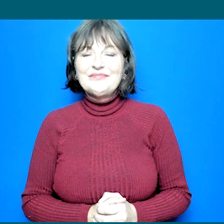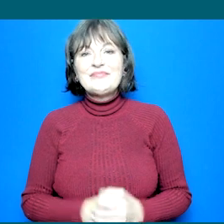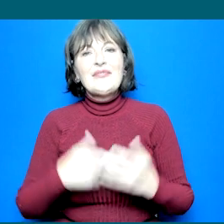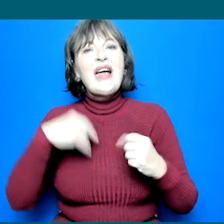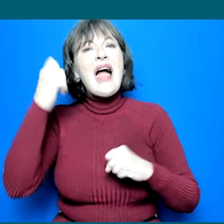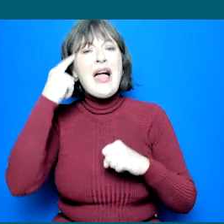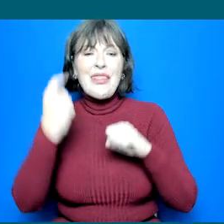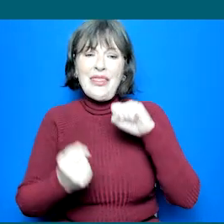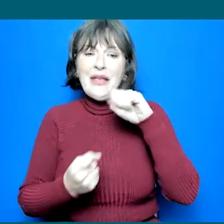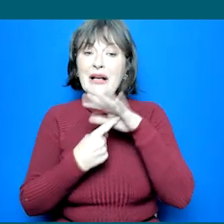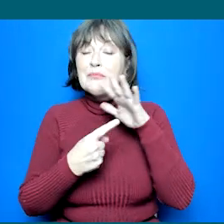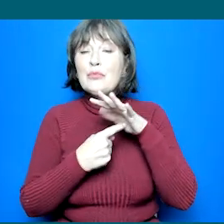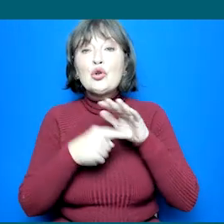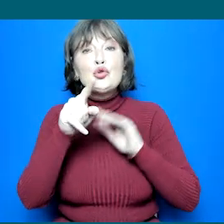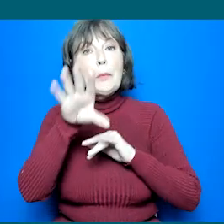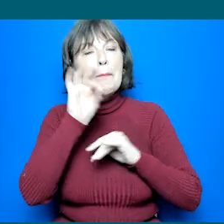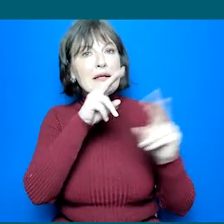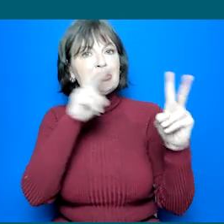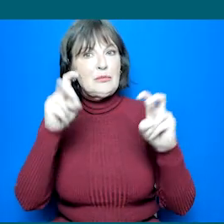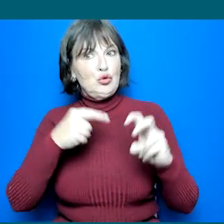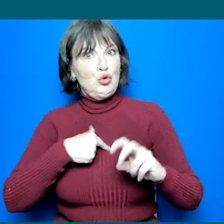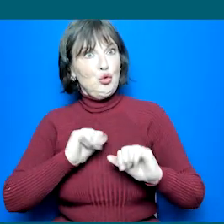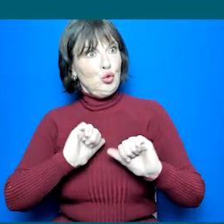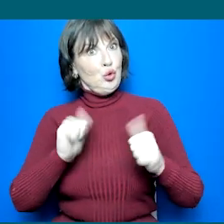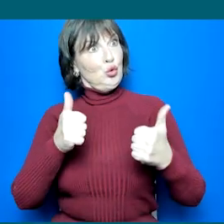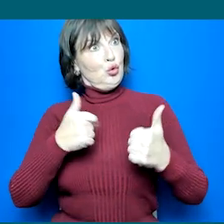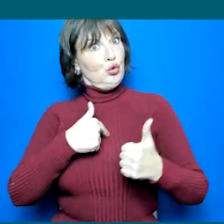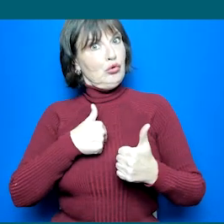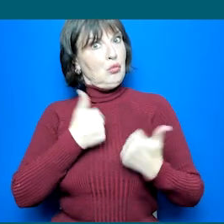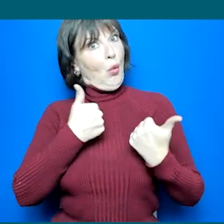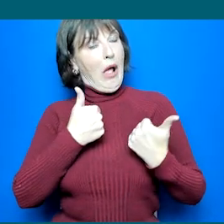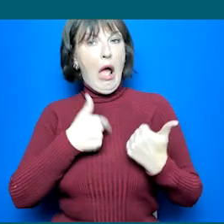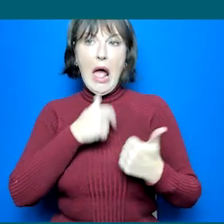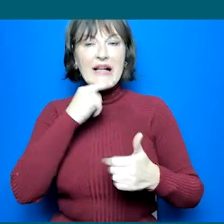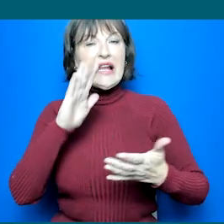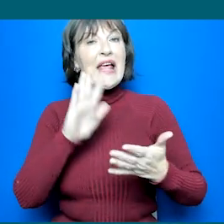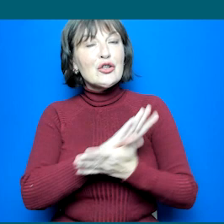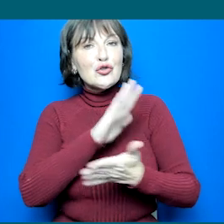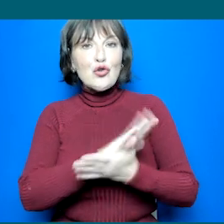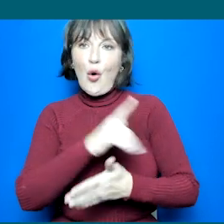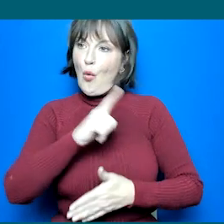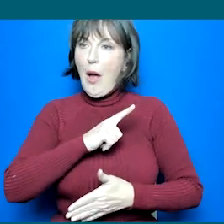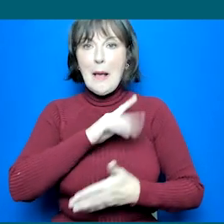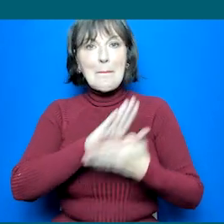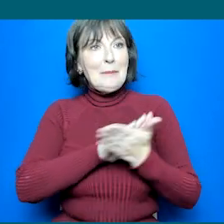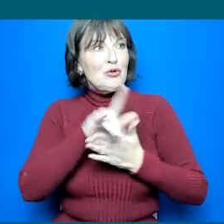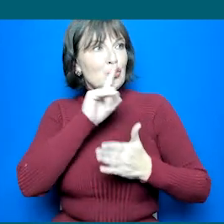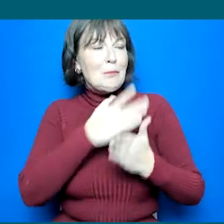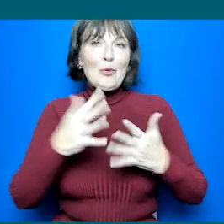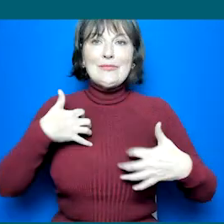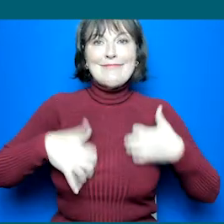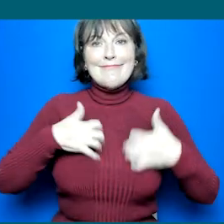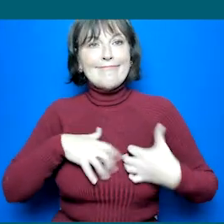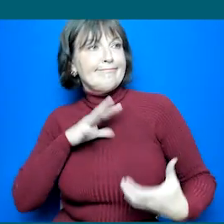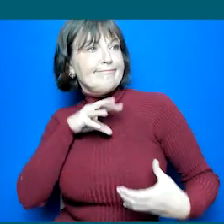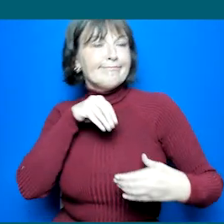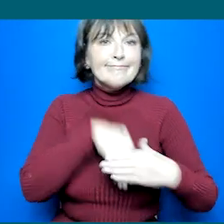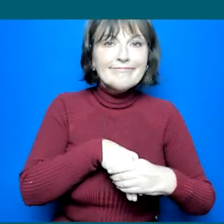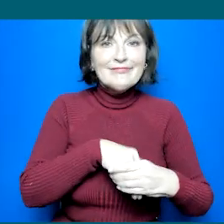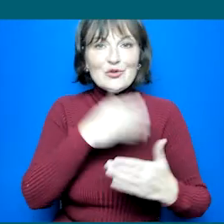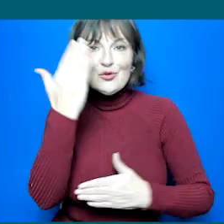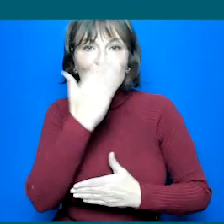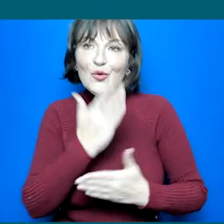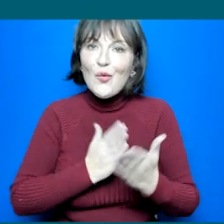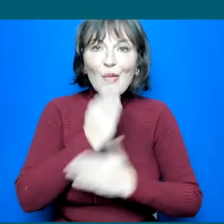I think that's important that you pick subjects that you're good at and that you enjoy because it'll make you more happy with what your timetable is and you'll be more confident in the classes.